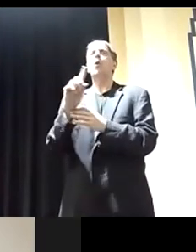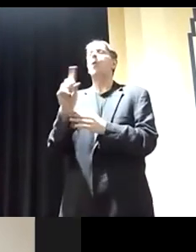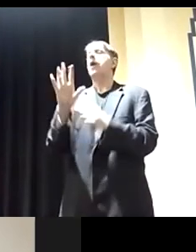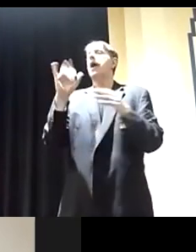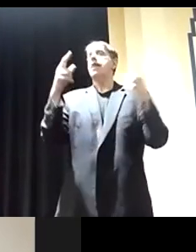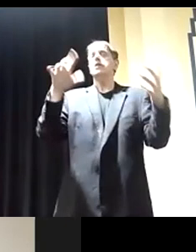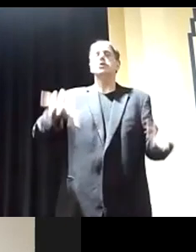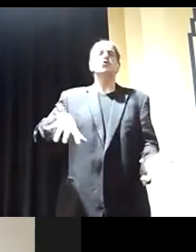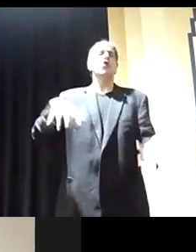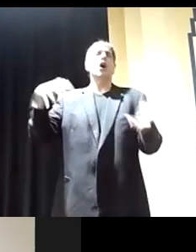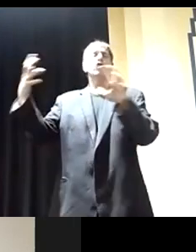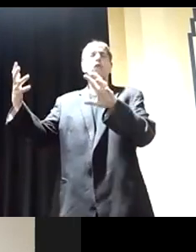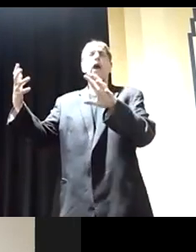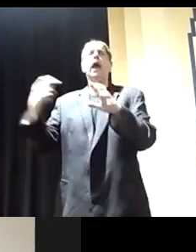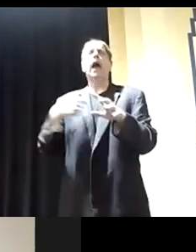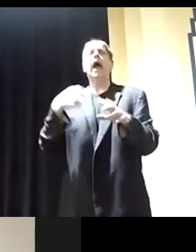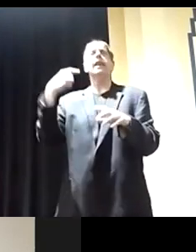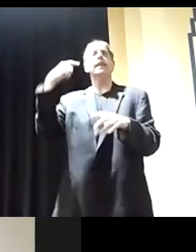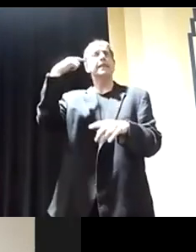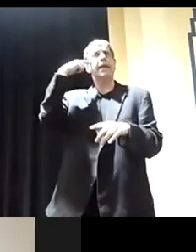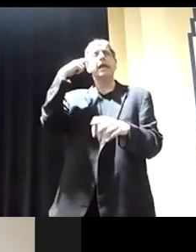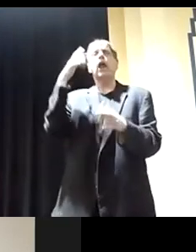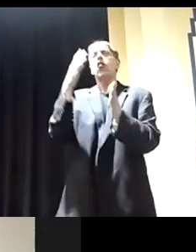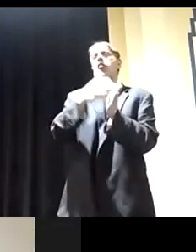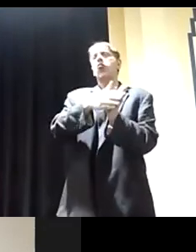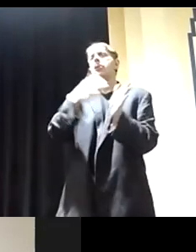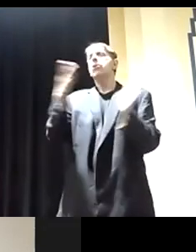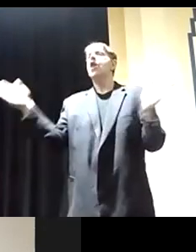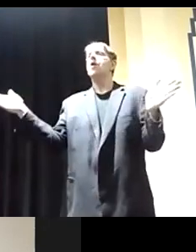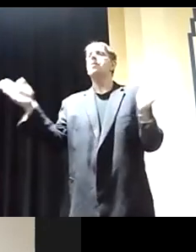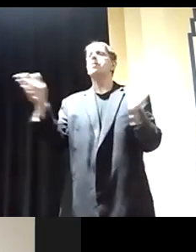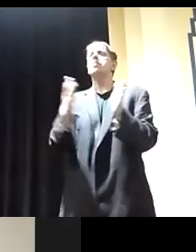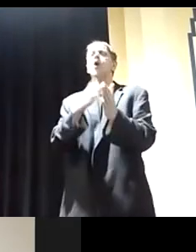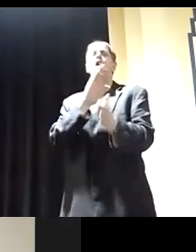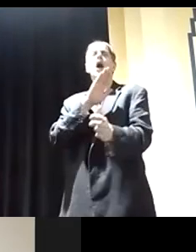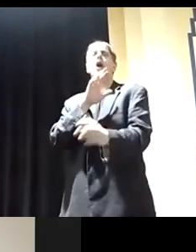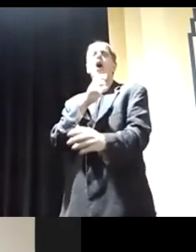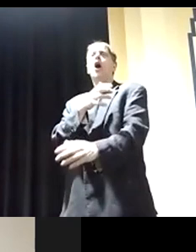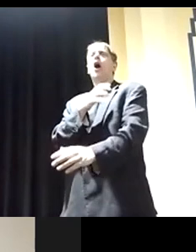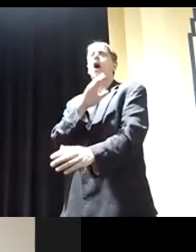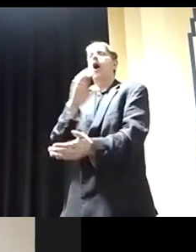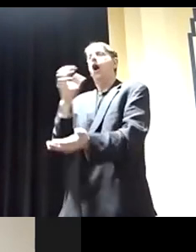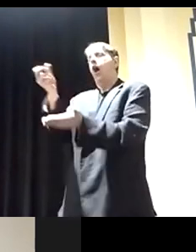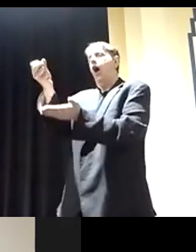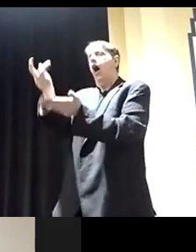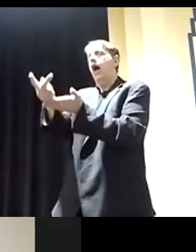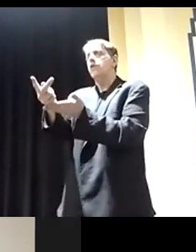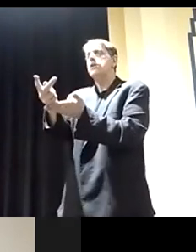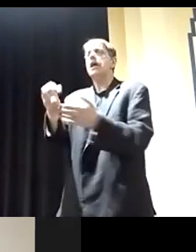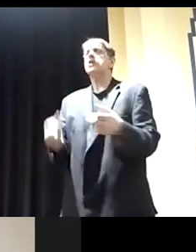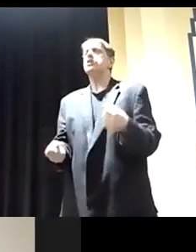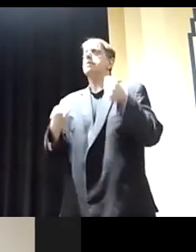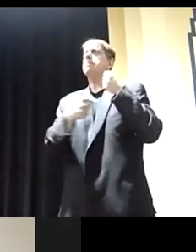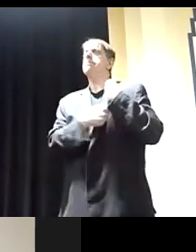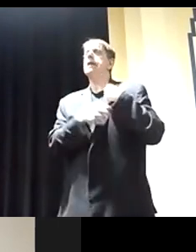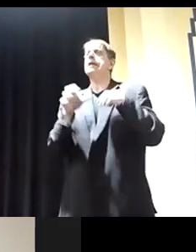awry. I think the very broad authorization of military force as it related to the war on